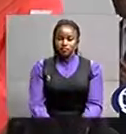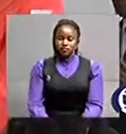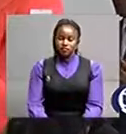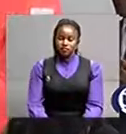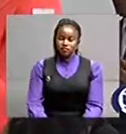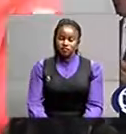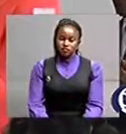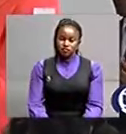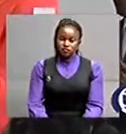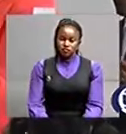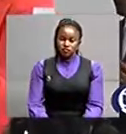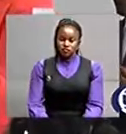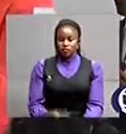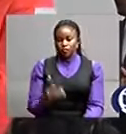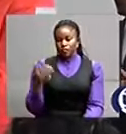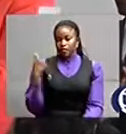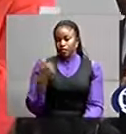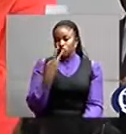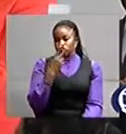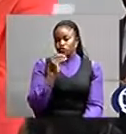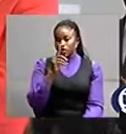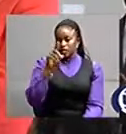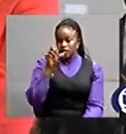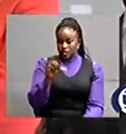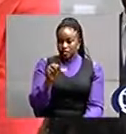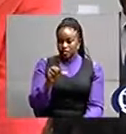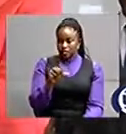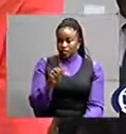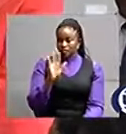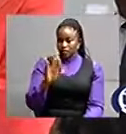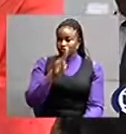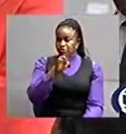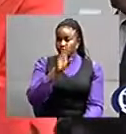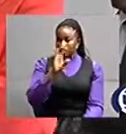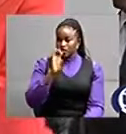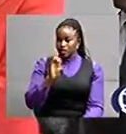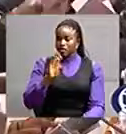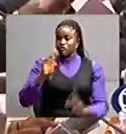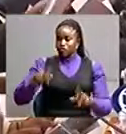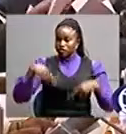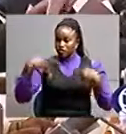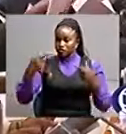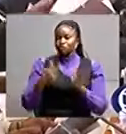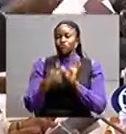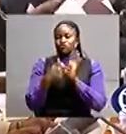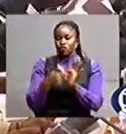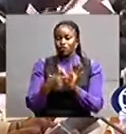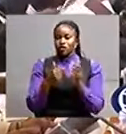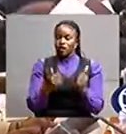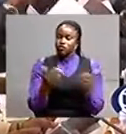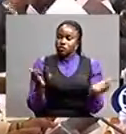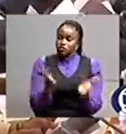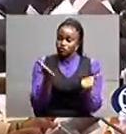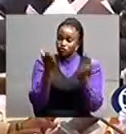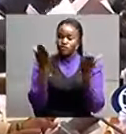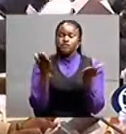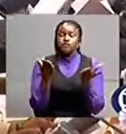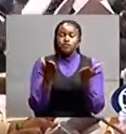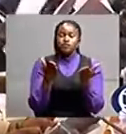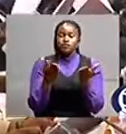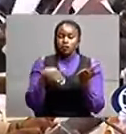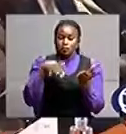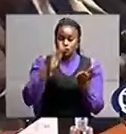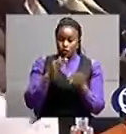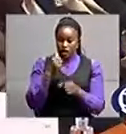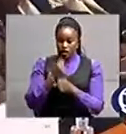The just-released 2019 results indicates an improved performance, mainly among